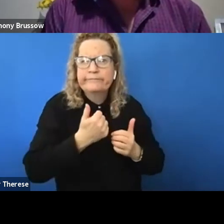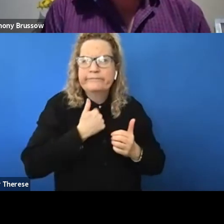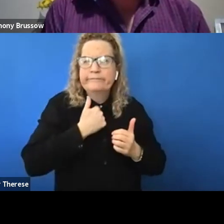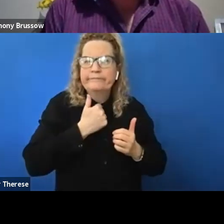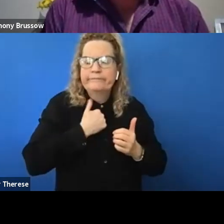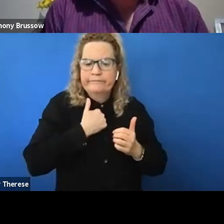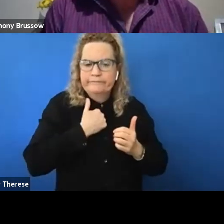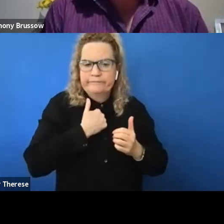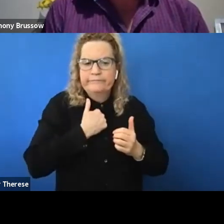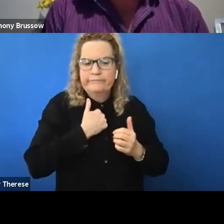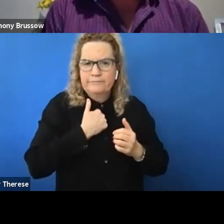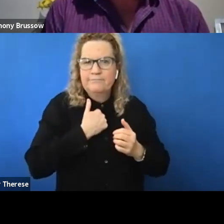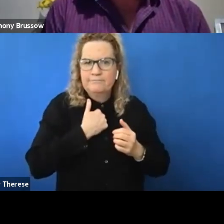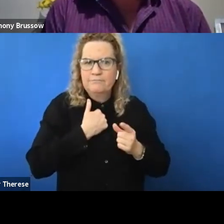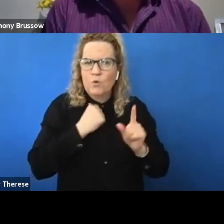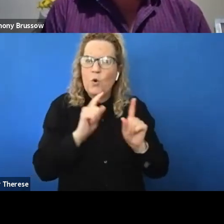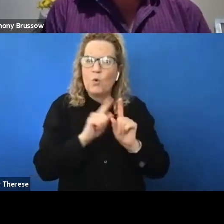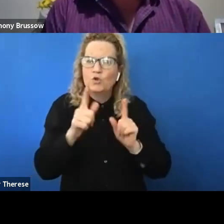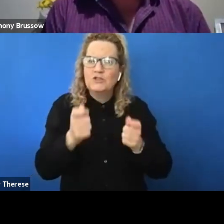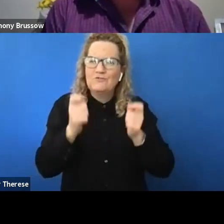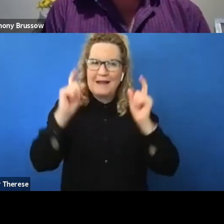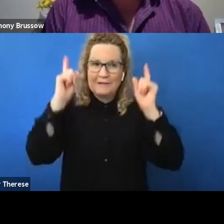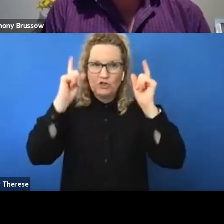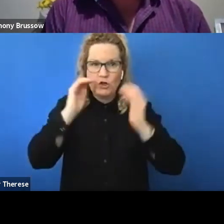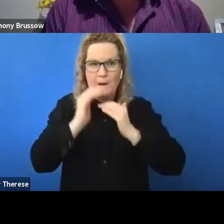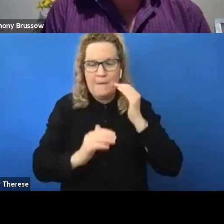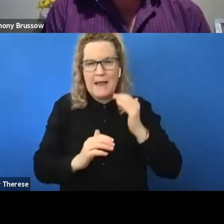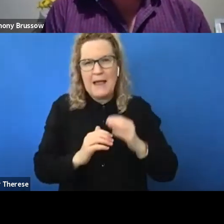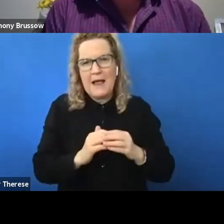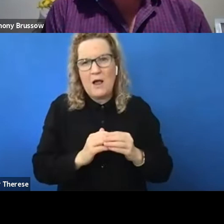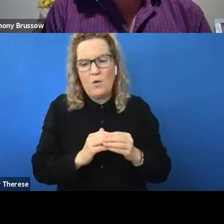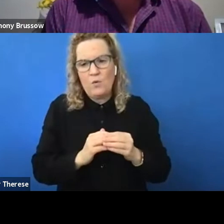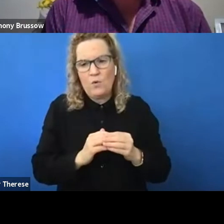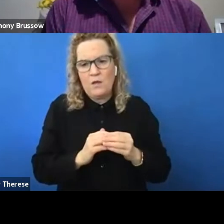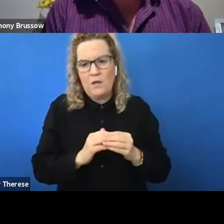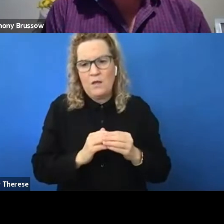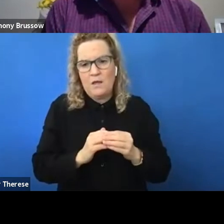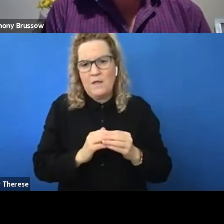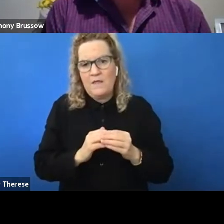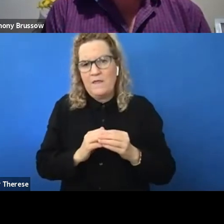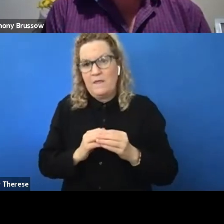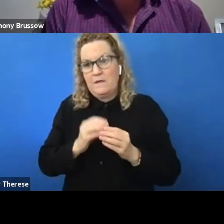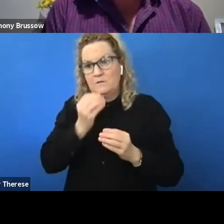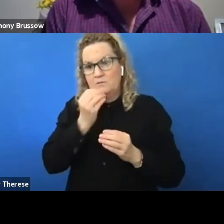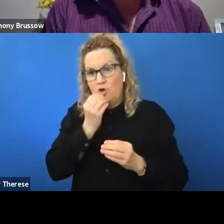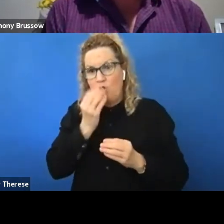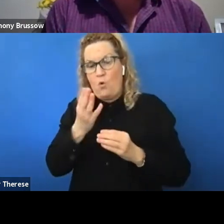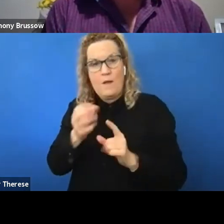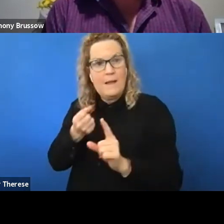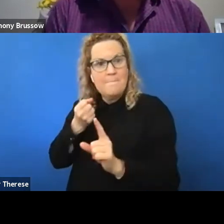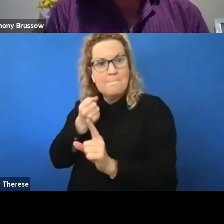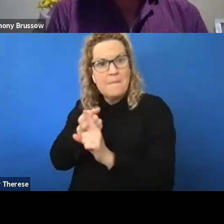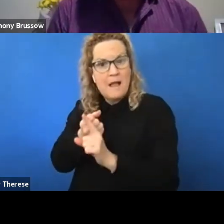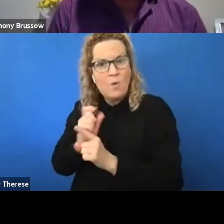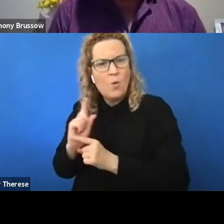having concerns about what the impact of that may be on